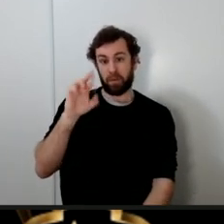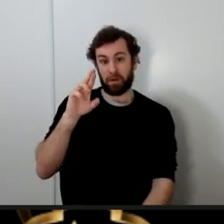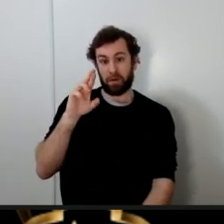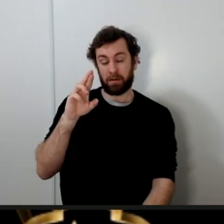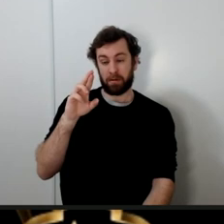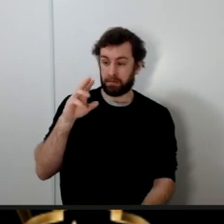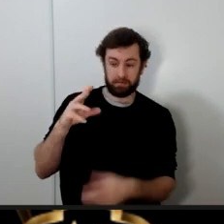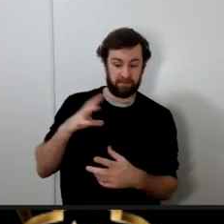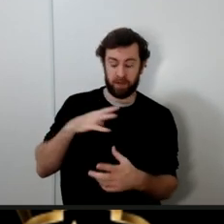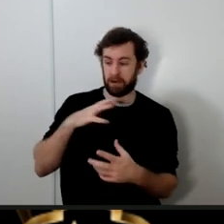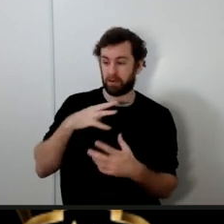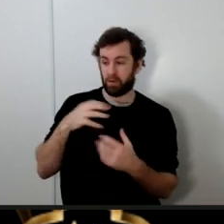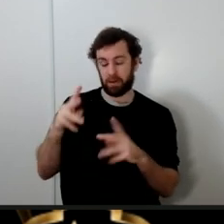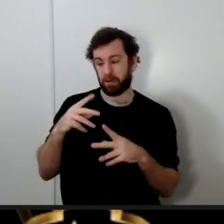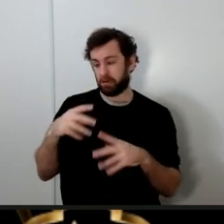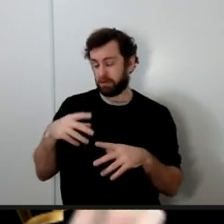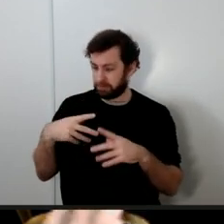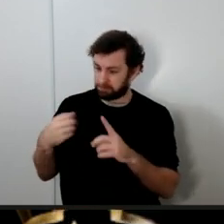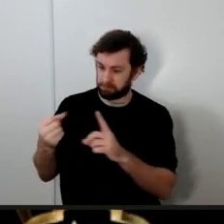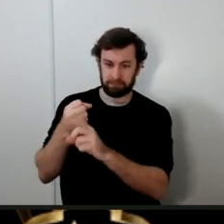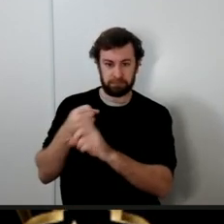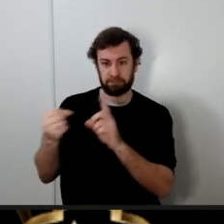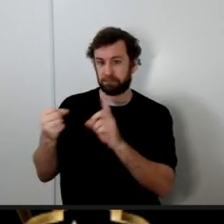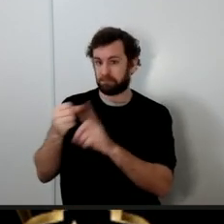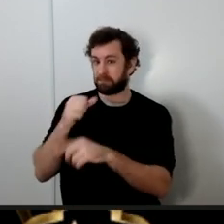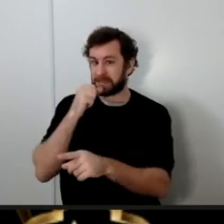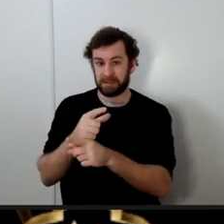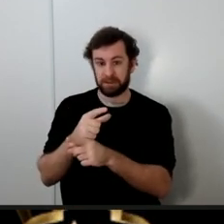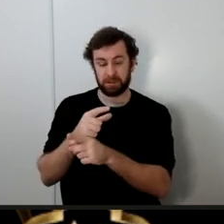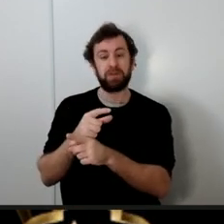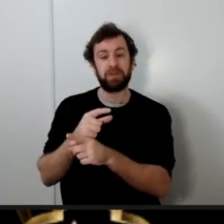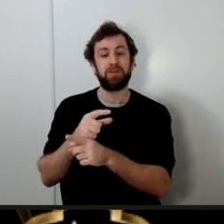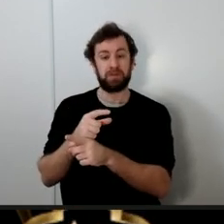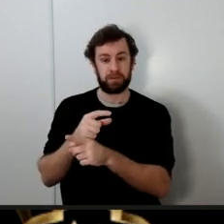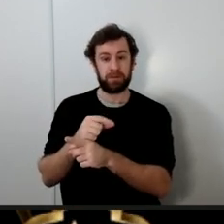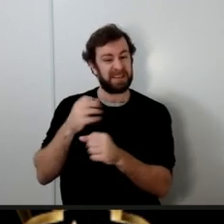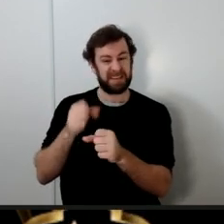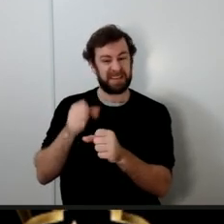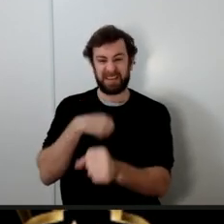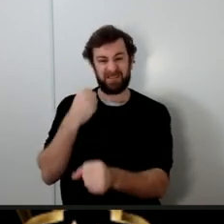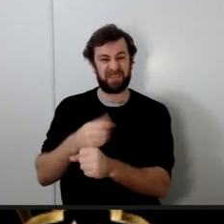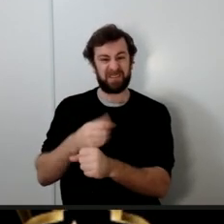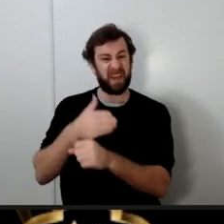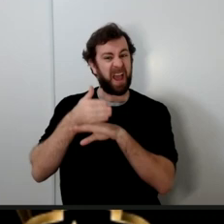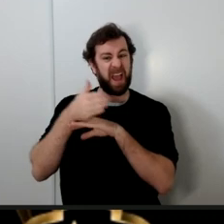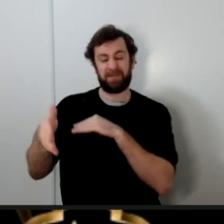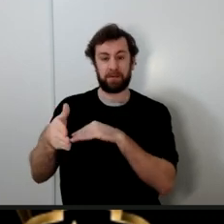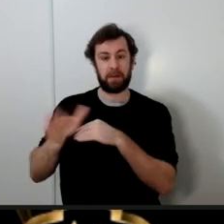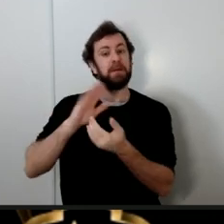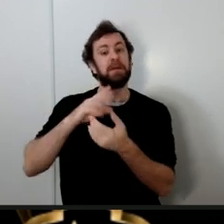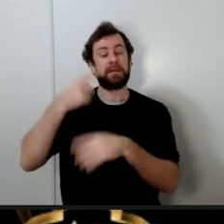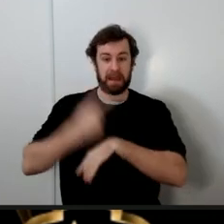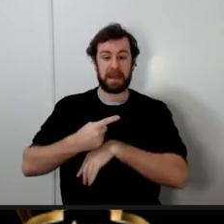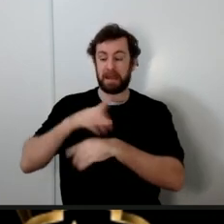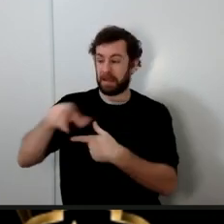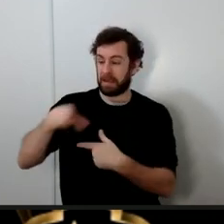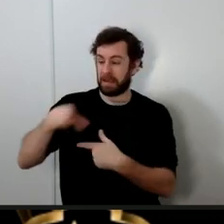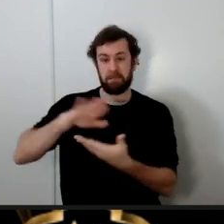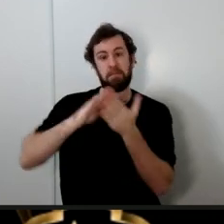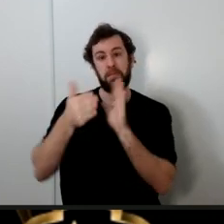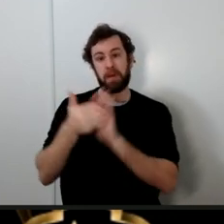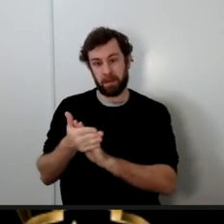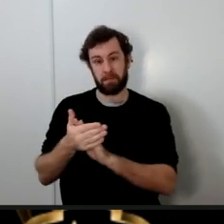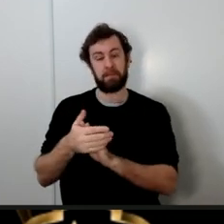of Abu Baq this is years after he became Muslim this is the day he became caliph he's now Khalifa to Muslimin